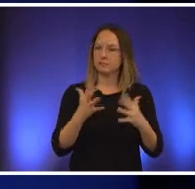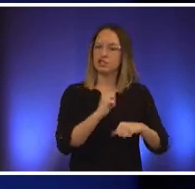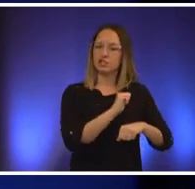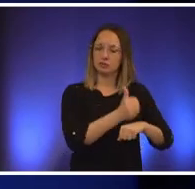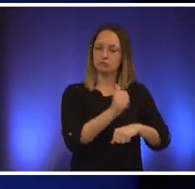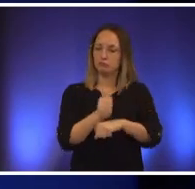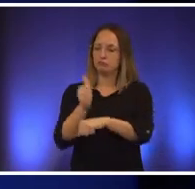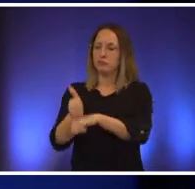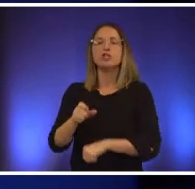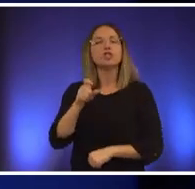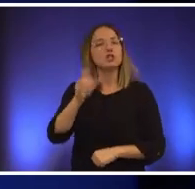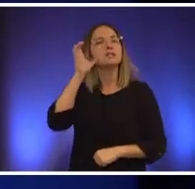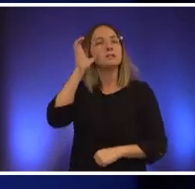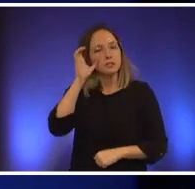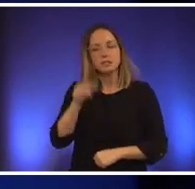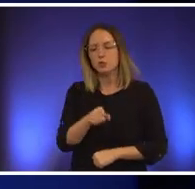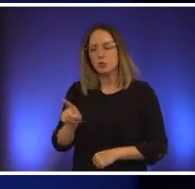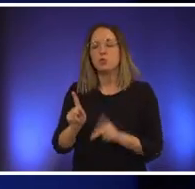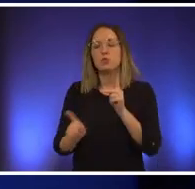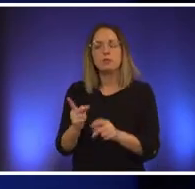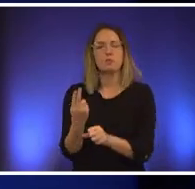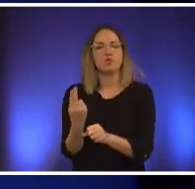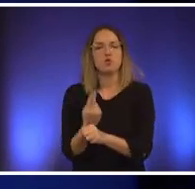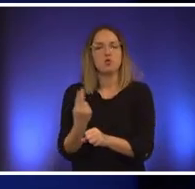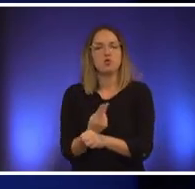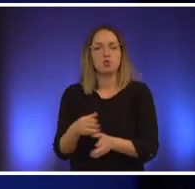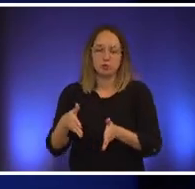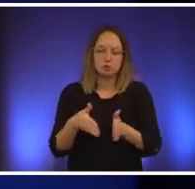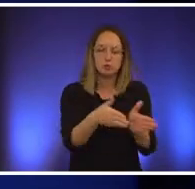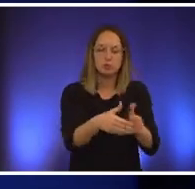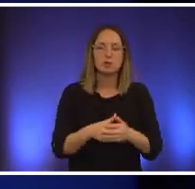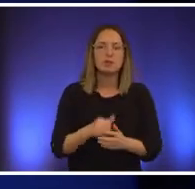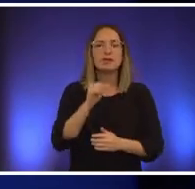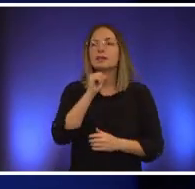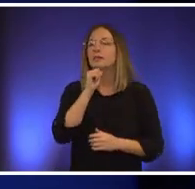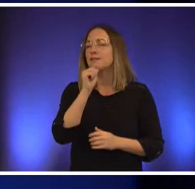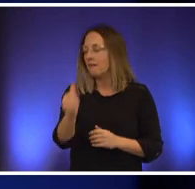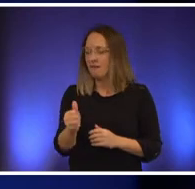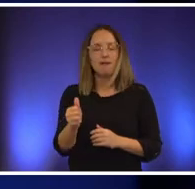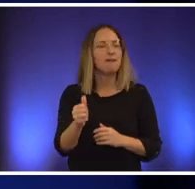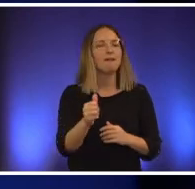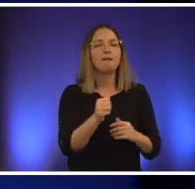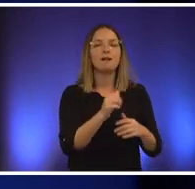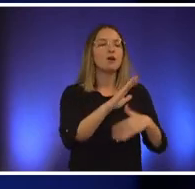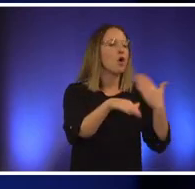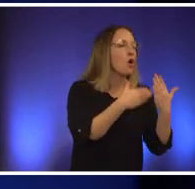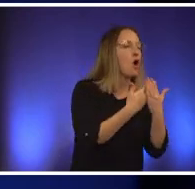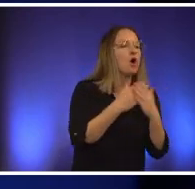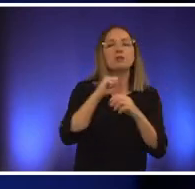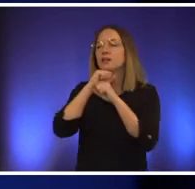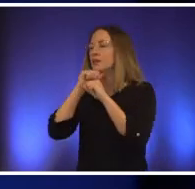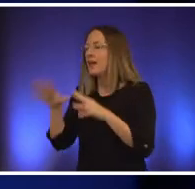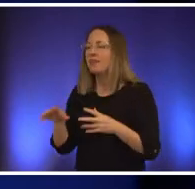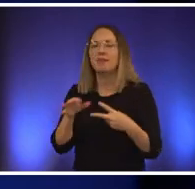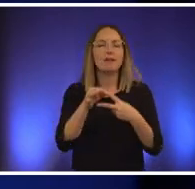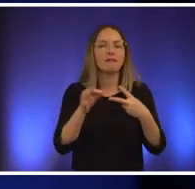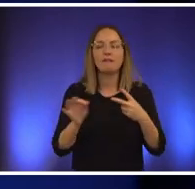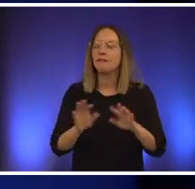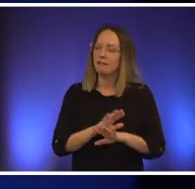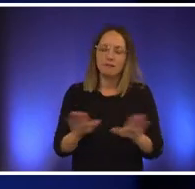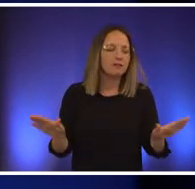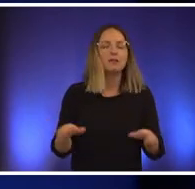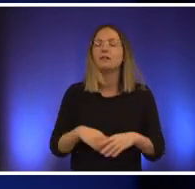driving it and not turn it into again an all or nothing winner take all sort of discussion uh if you talk to